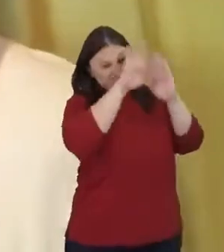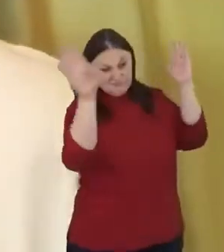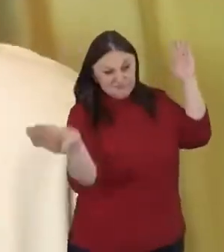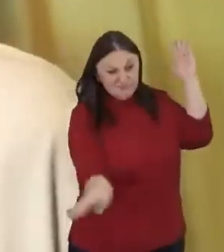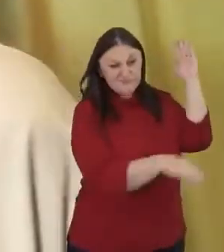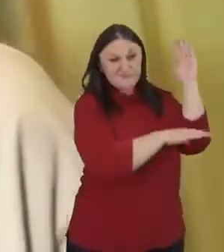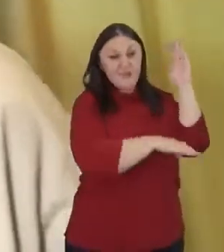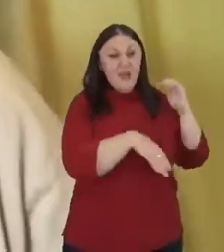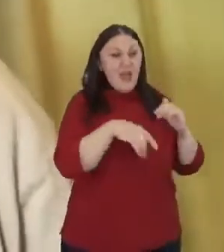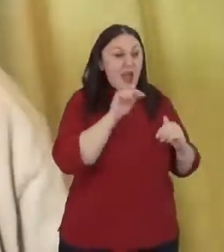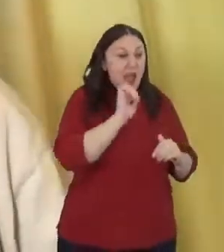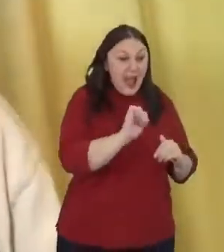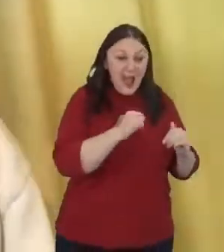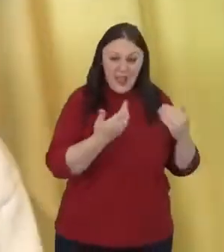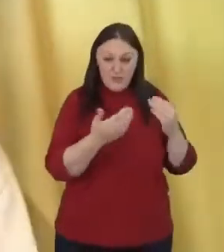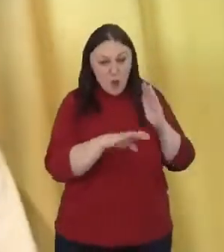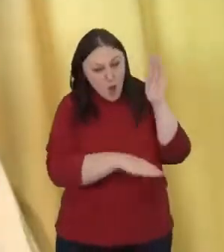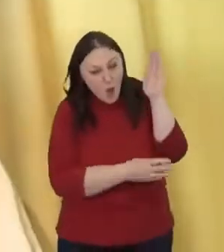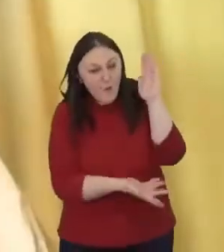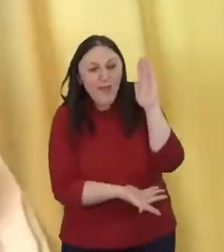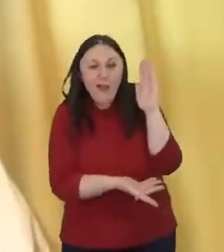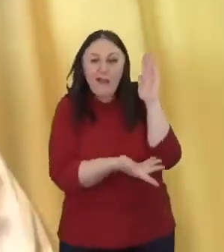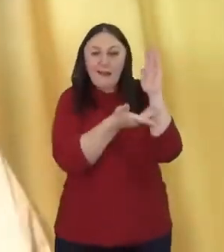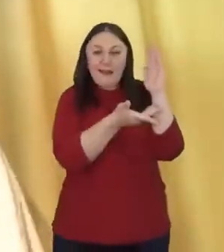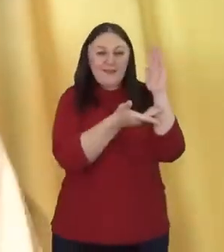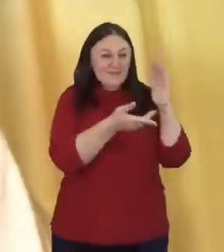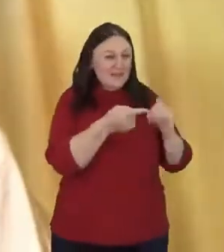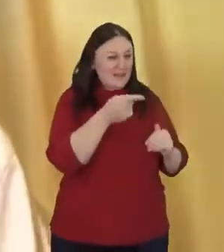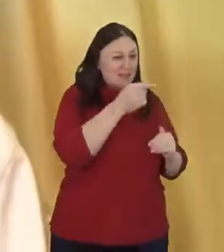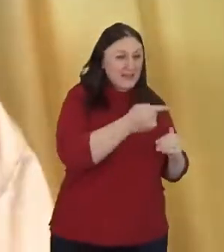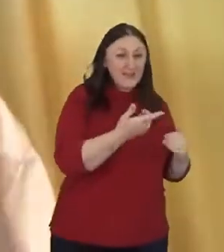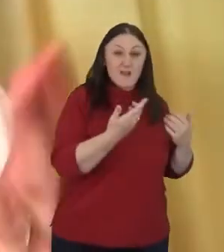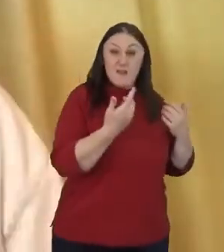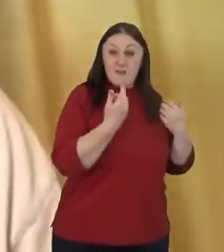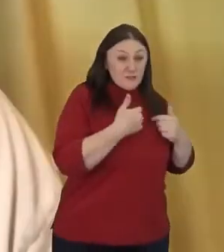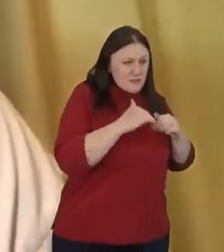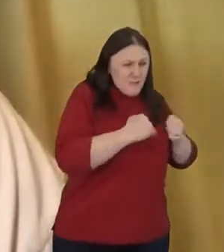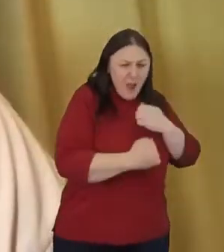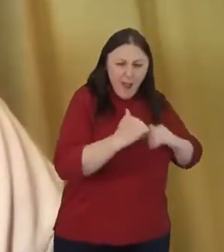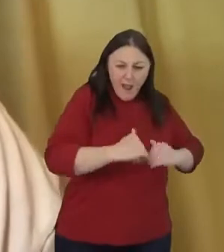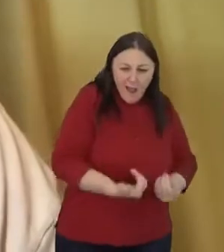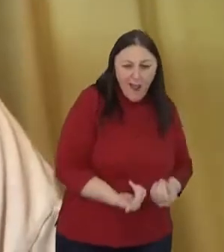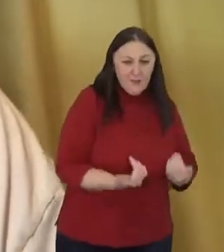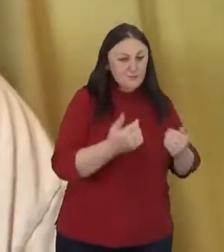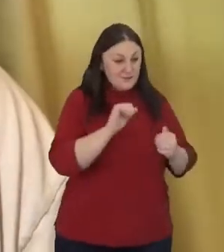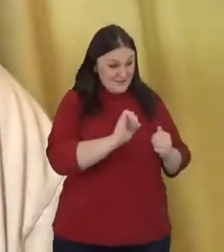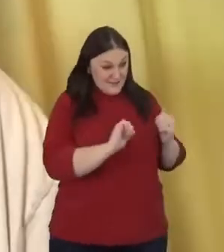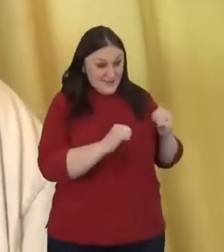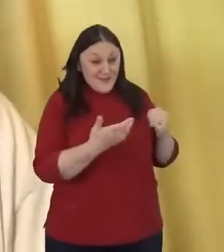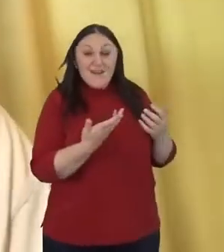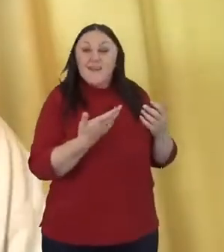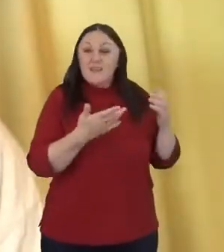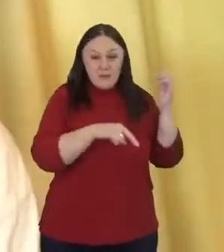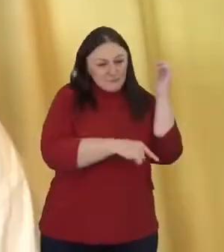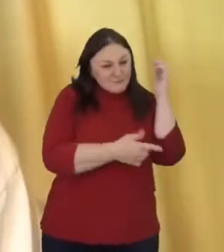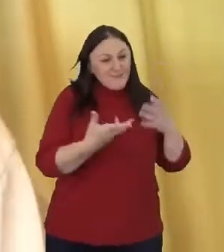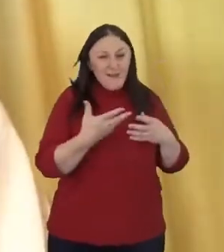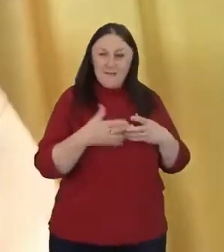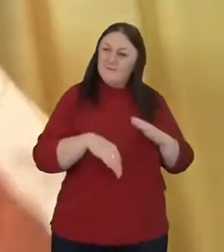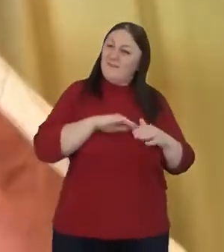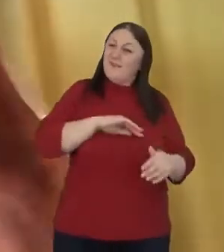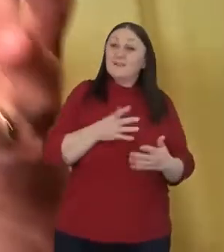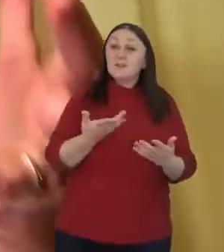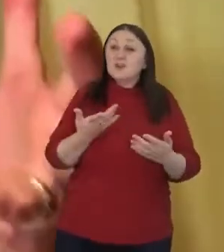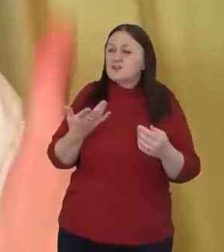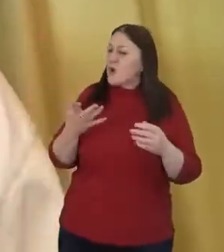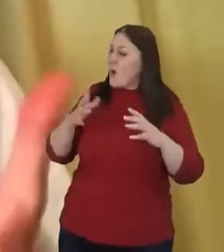are sent away empty. This kingdom of God is, is upside down, right? It's, it's, it's, it's, it's so